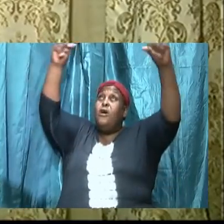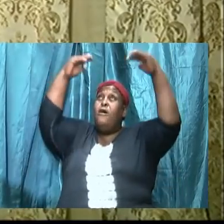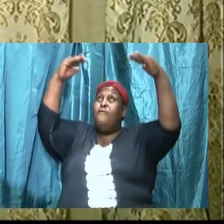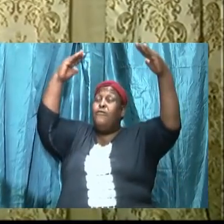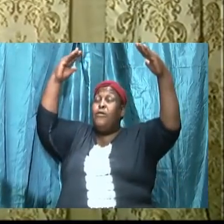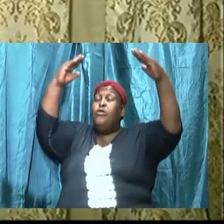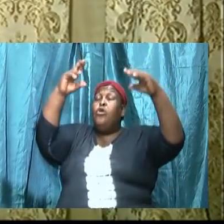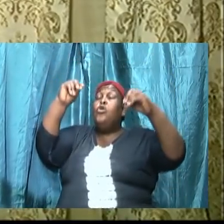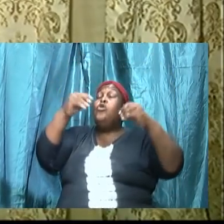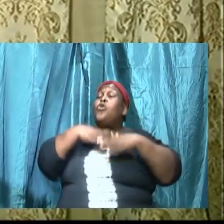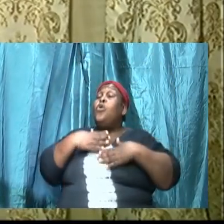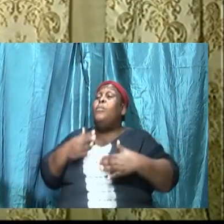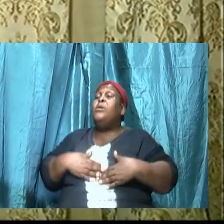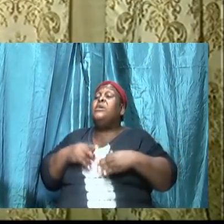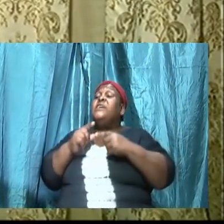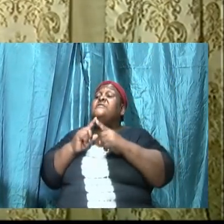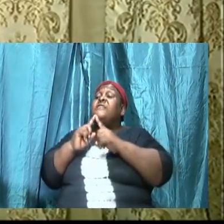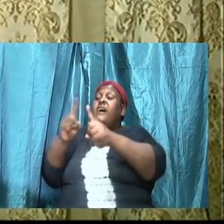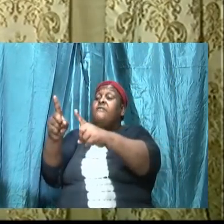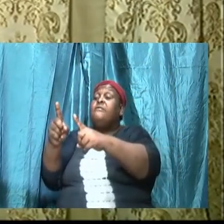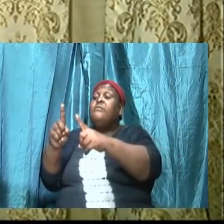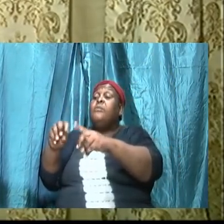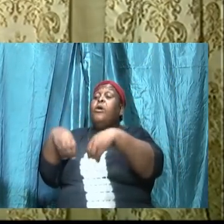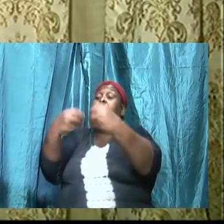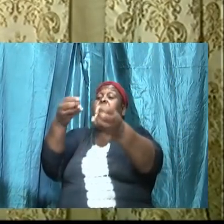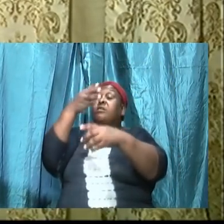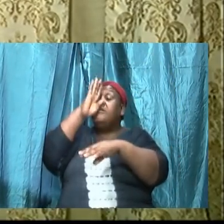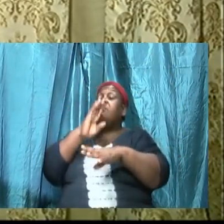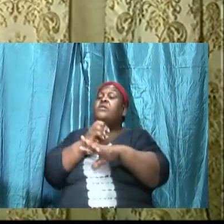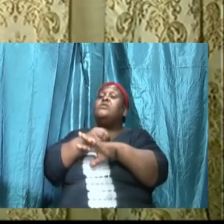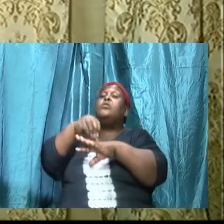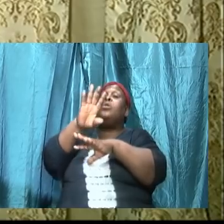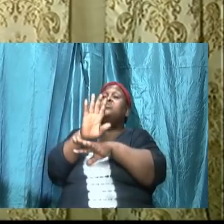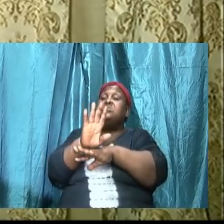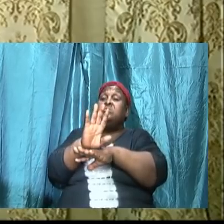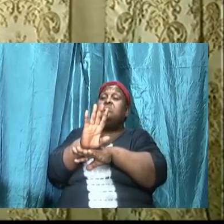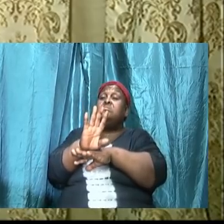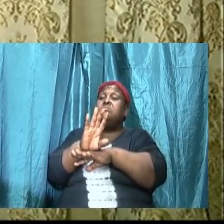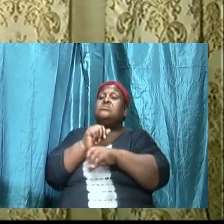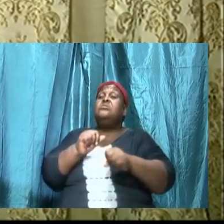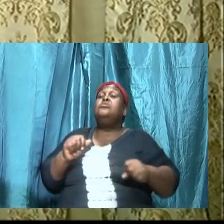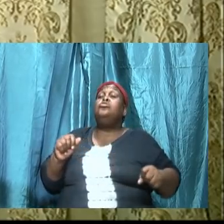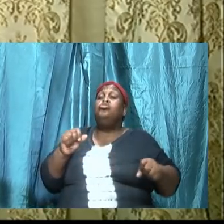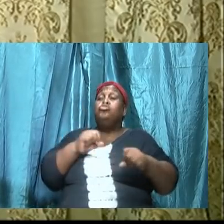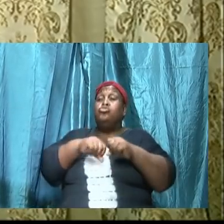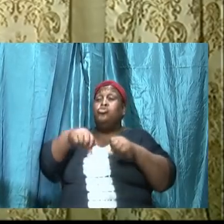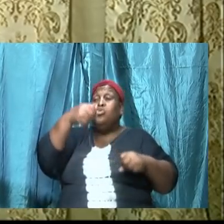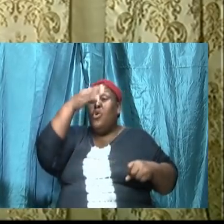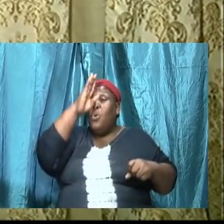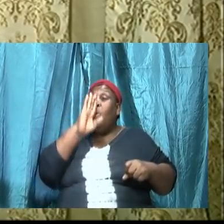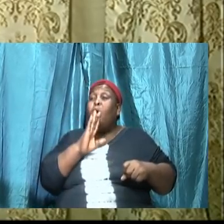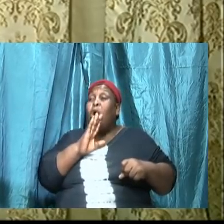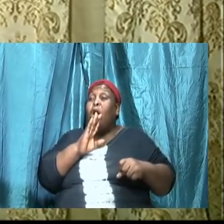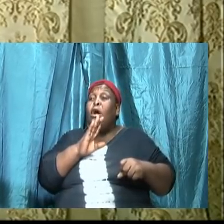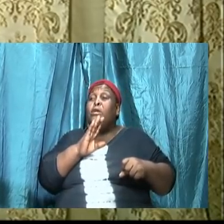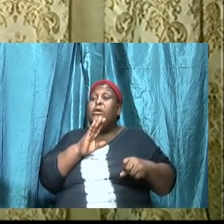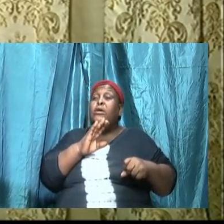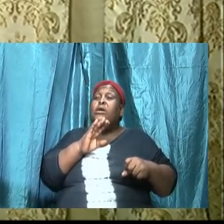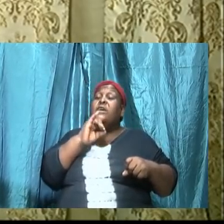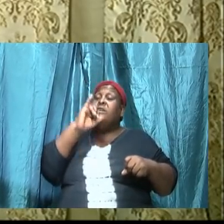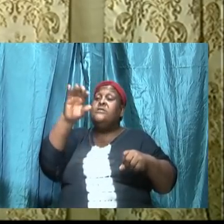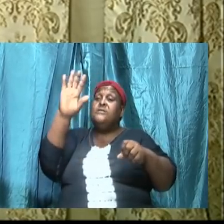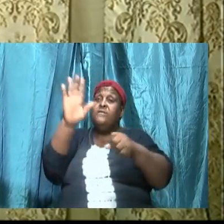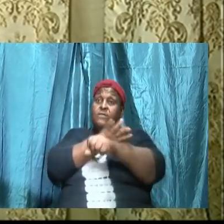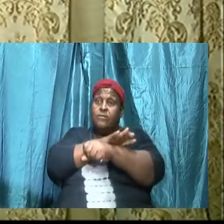There is nobody that can give him counsel. And so he is fully in charge so that